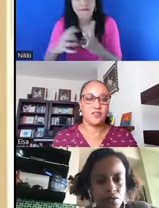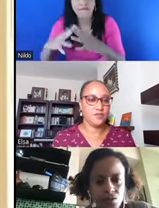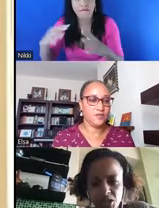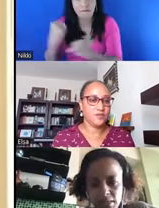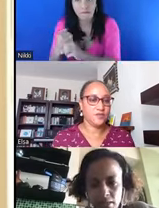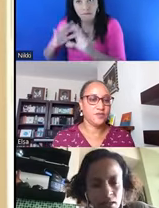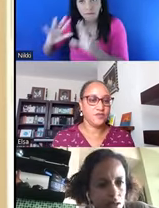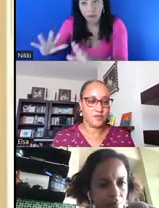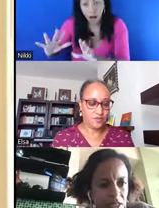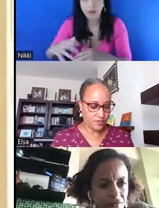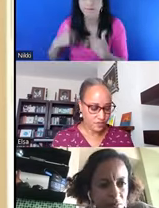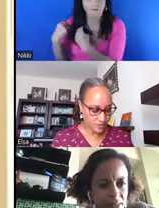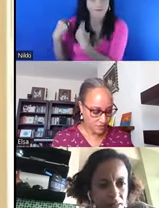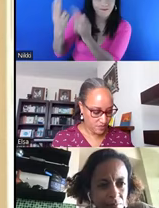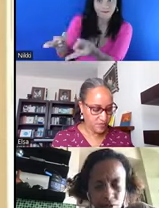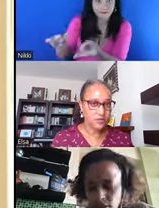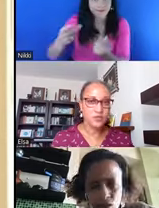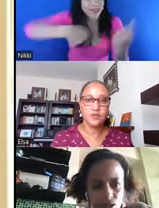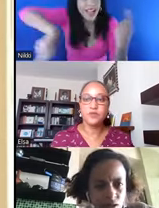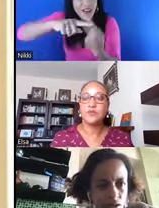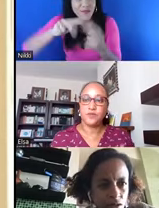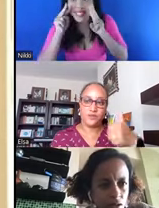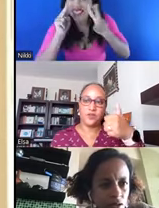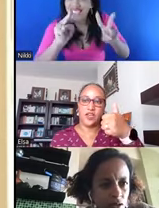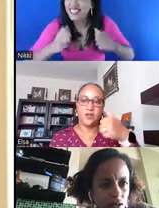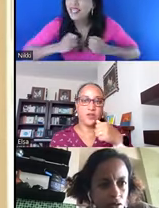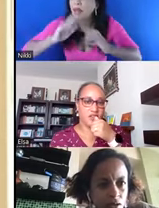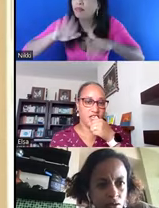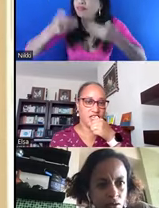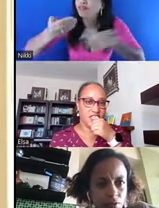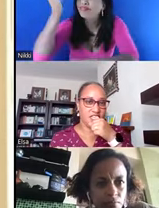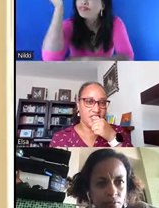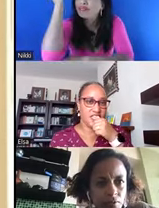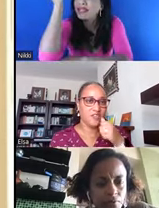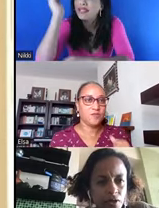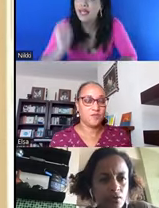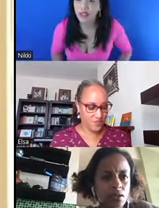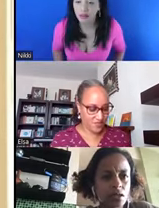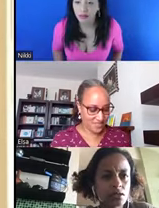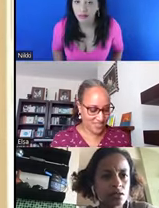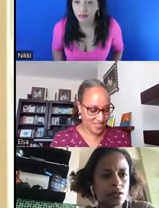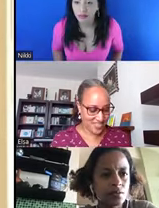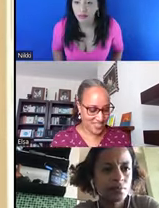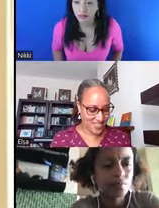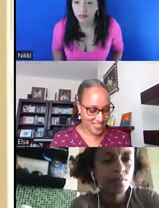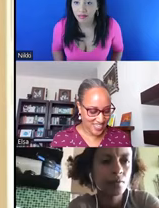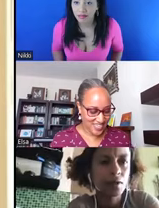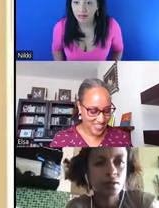Great. Thanks so much, Elsa. Can everybody see my presentation? I'm not very good at